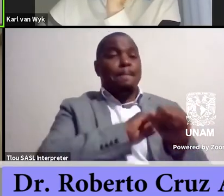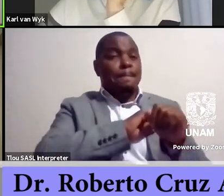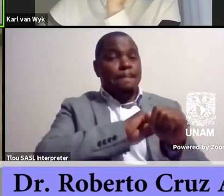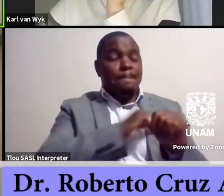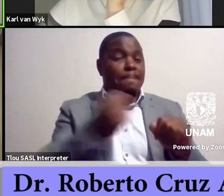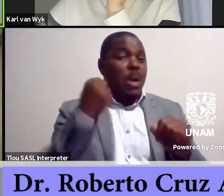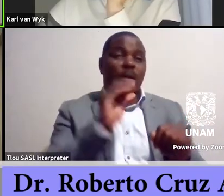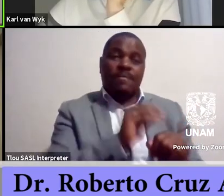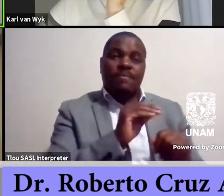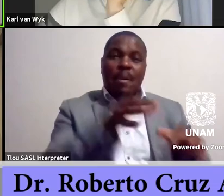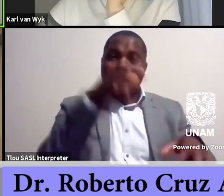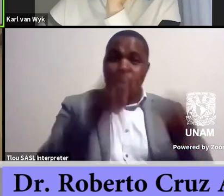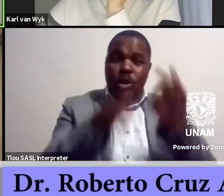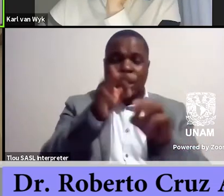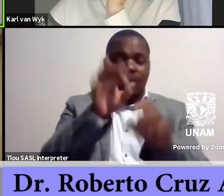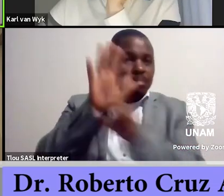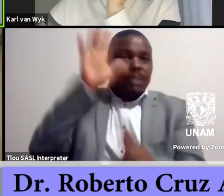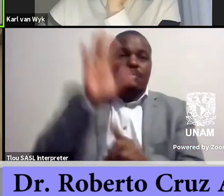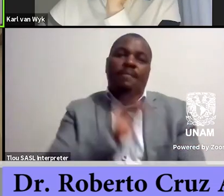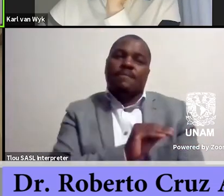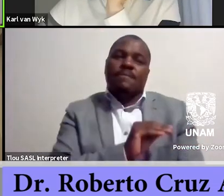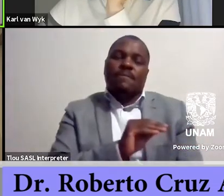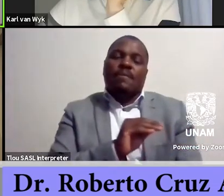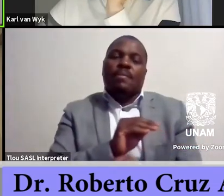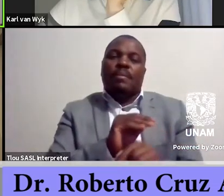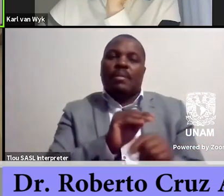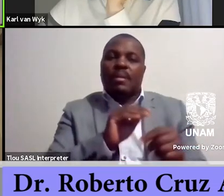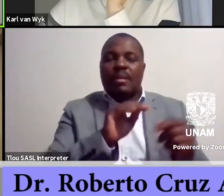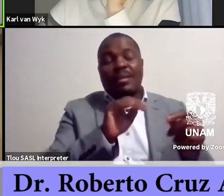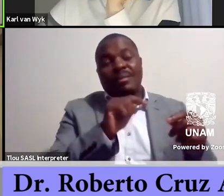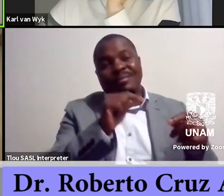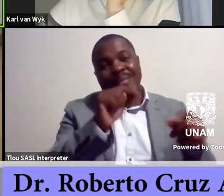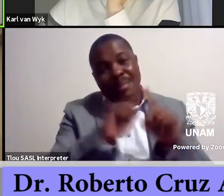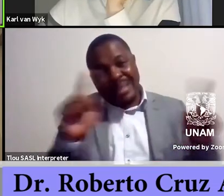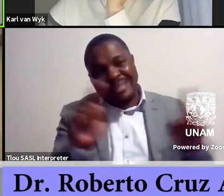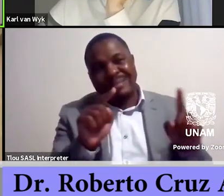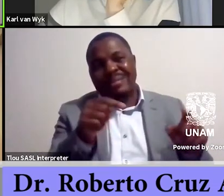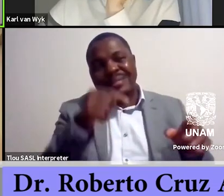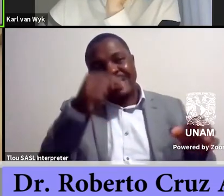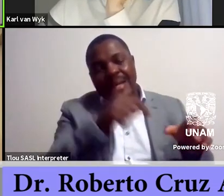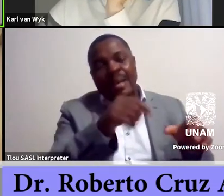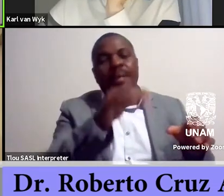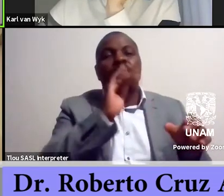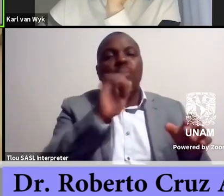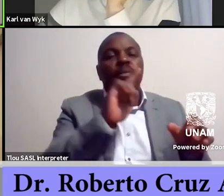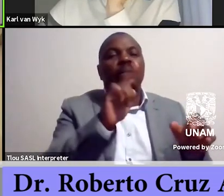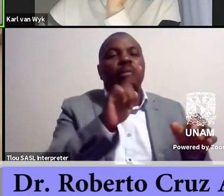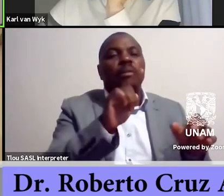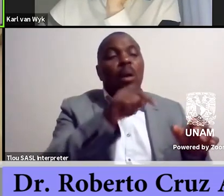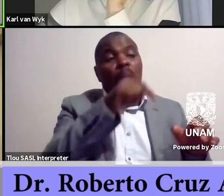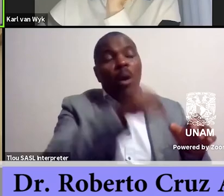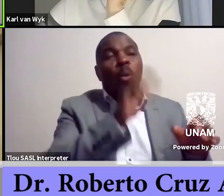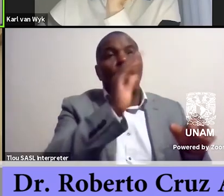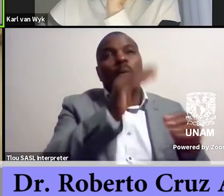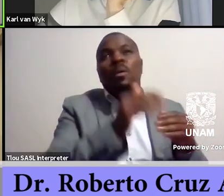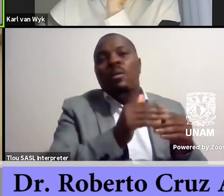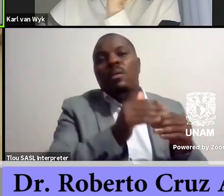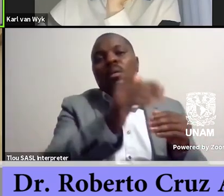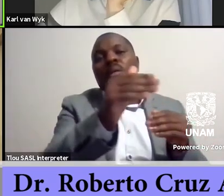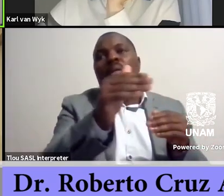uh uh stance but it doesn't mean that that will have readers